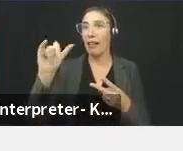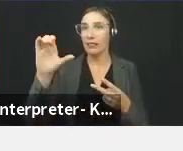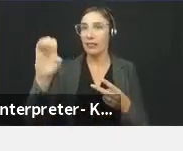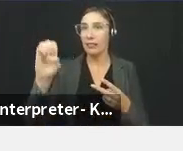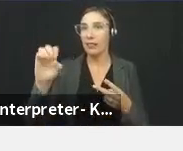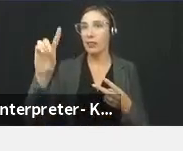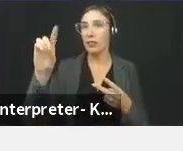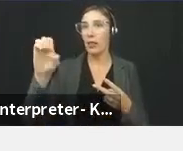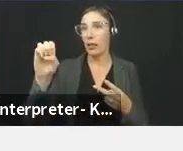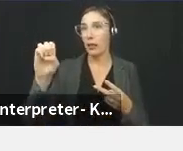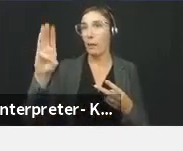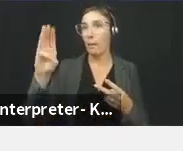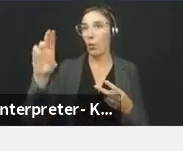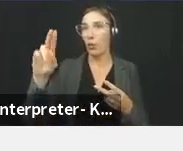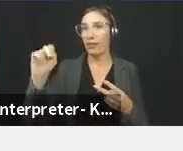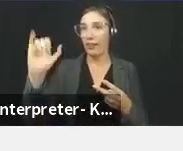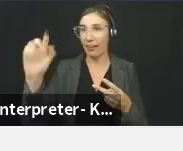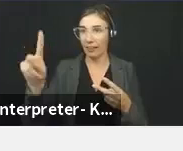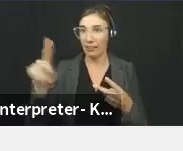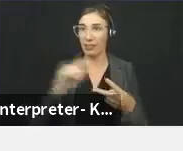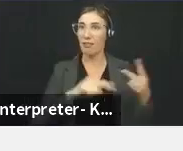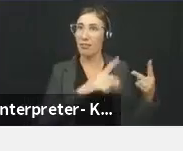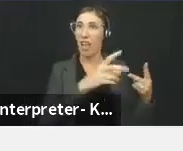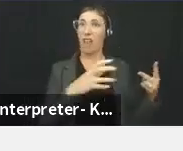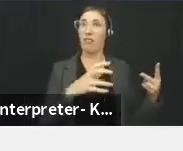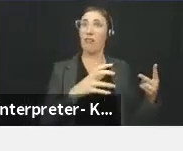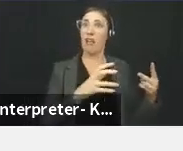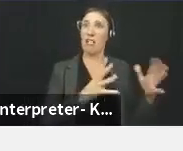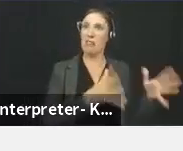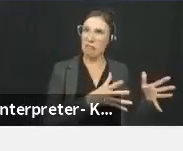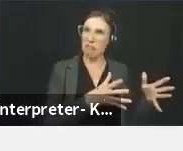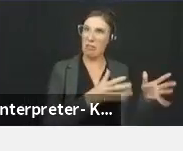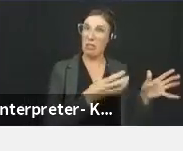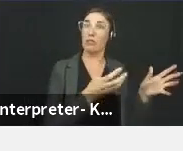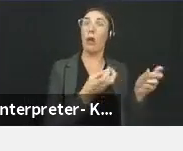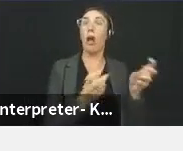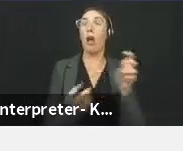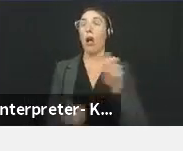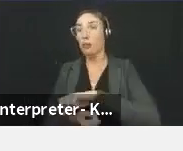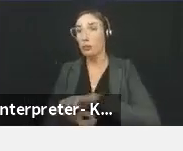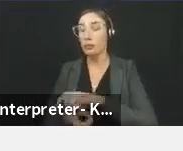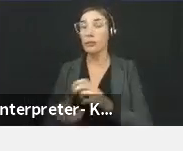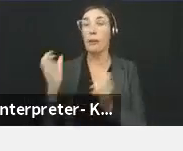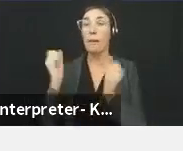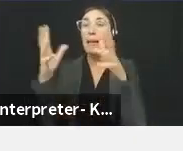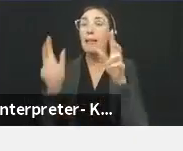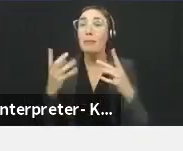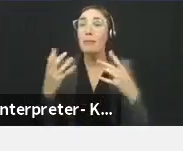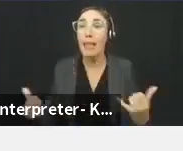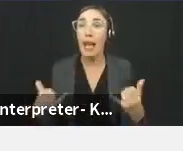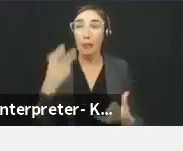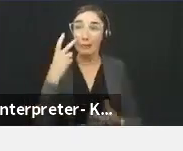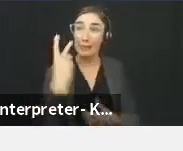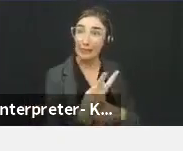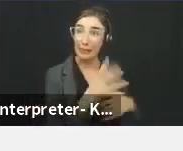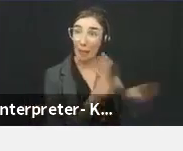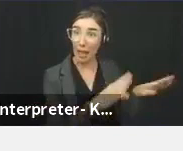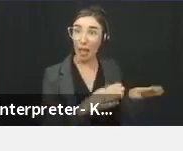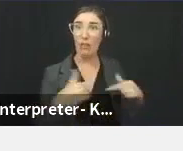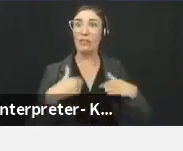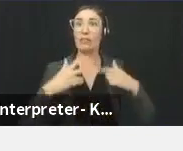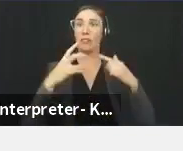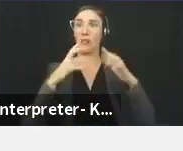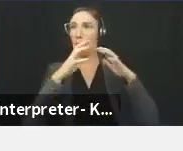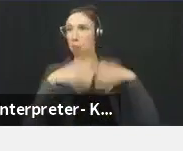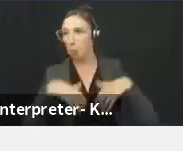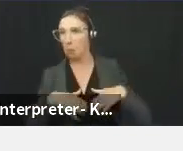and this perspective is especially important now when a lot of the collective impulse is to shout down and to disengage from having a civil discourse.